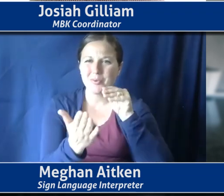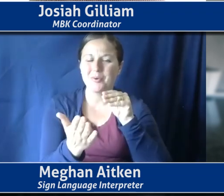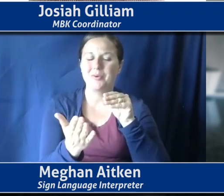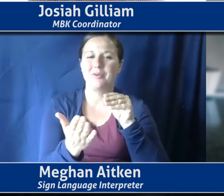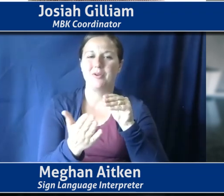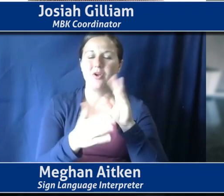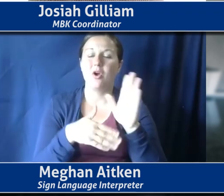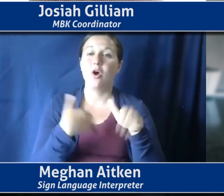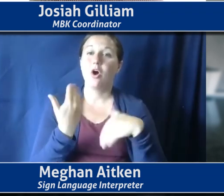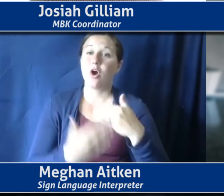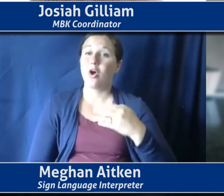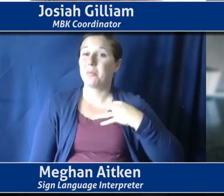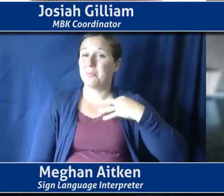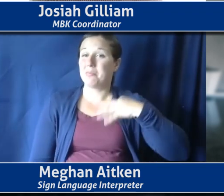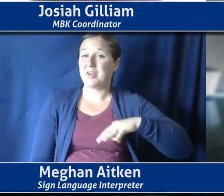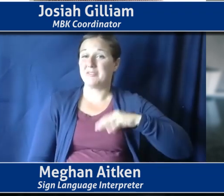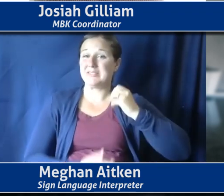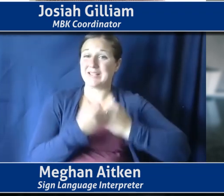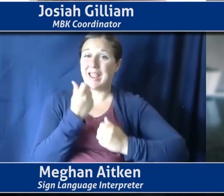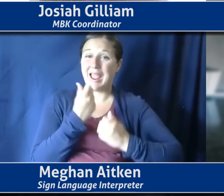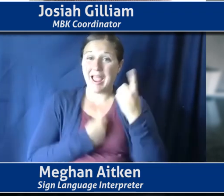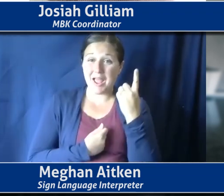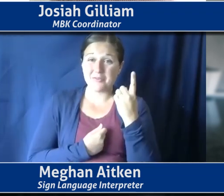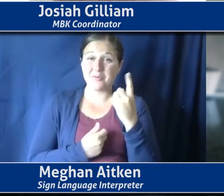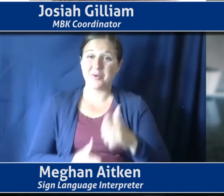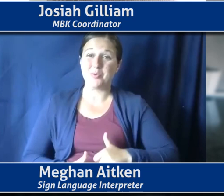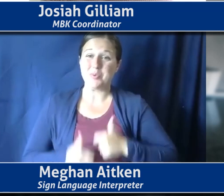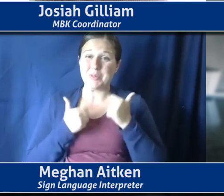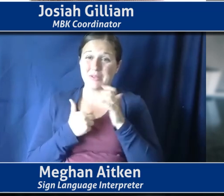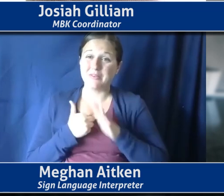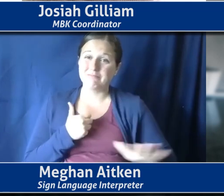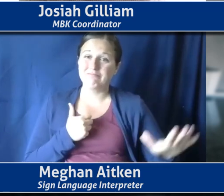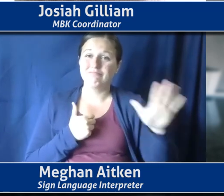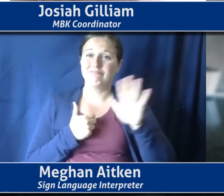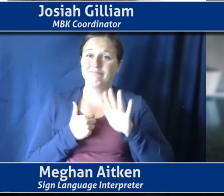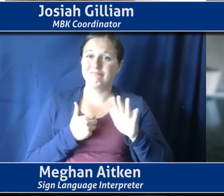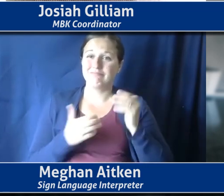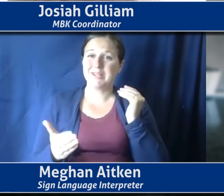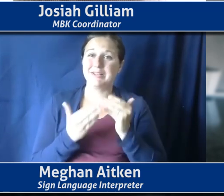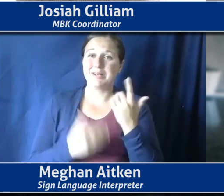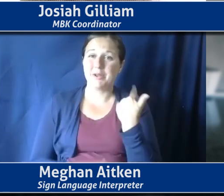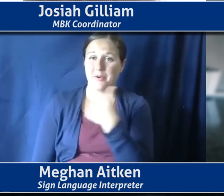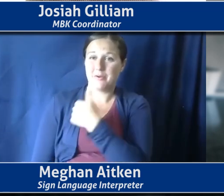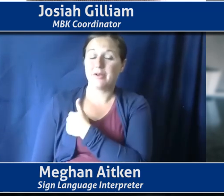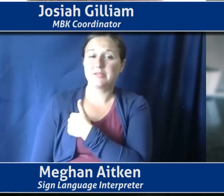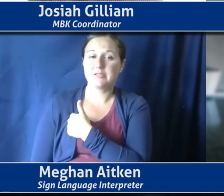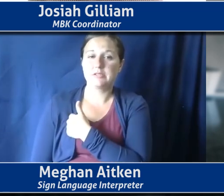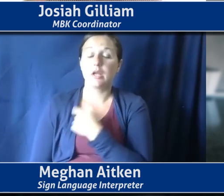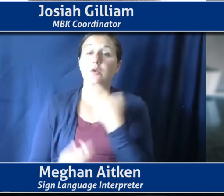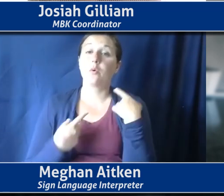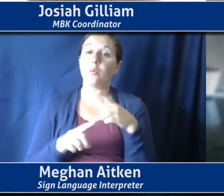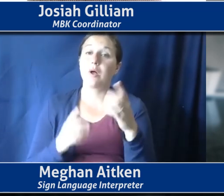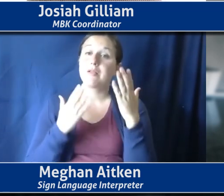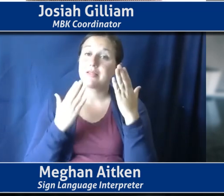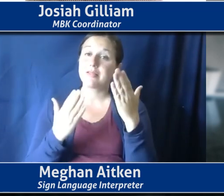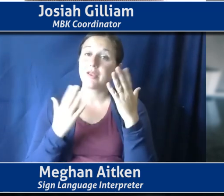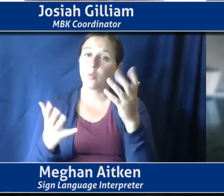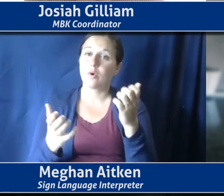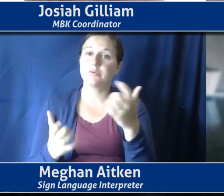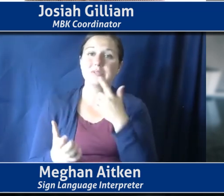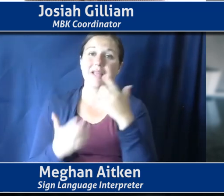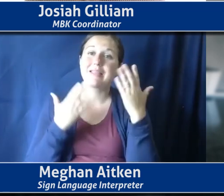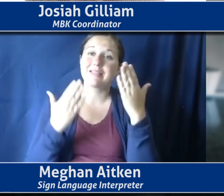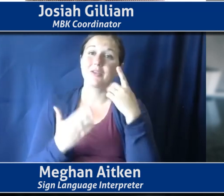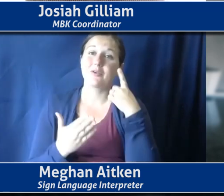of, of everybody living that's near us, everywhere that's living in our society, uh, and community. Uh, and while I'm thanking people, I'd like to thank our two ASL interpreters,